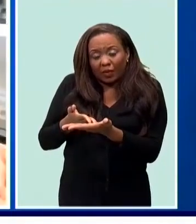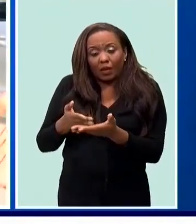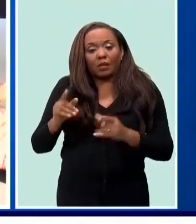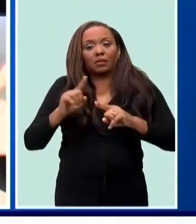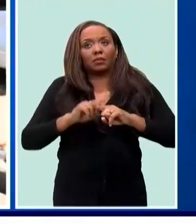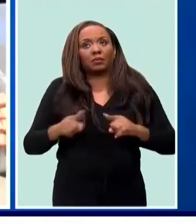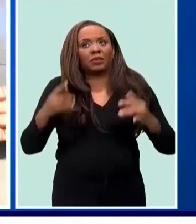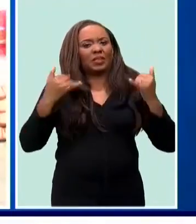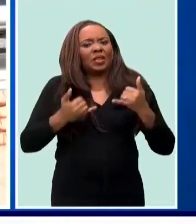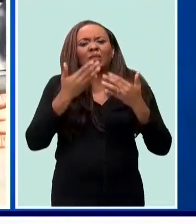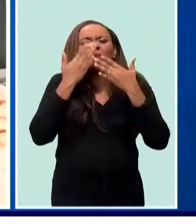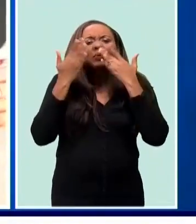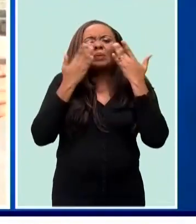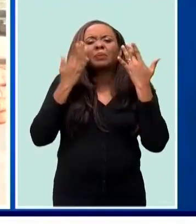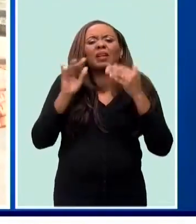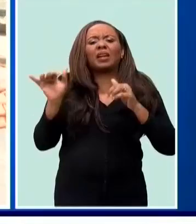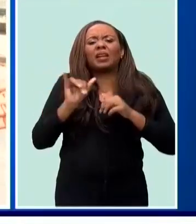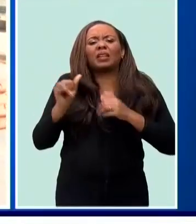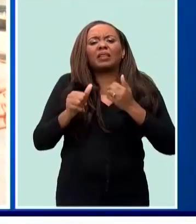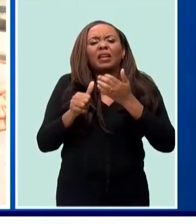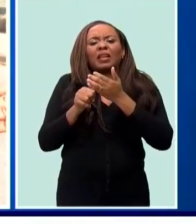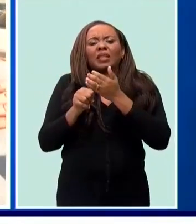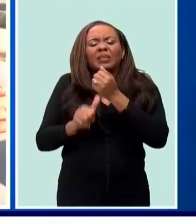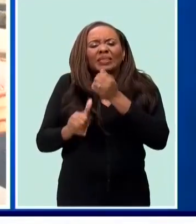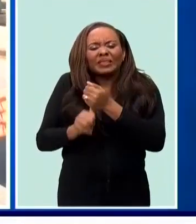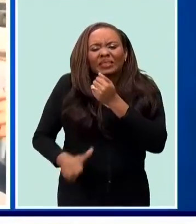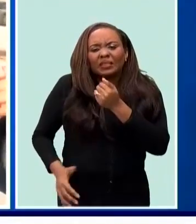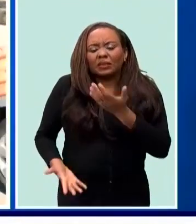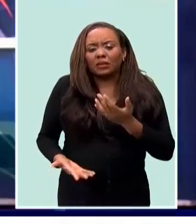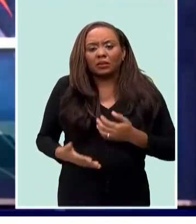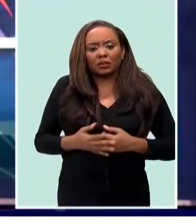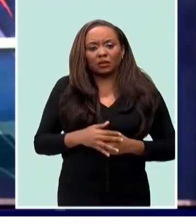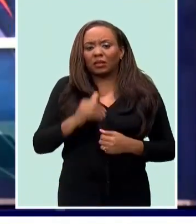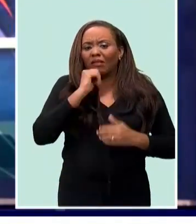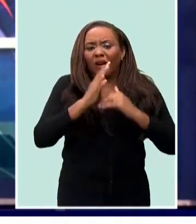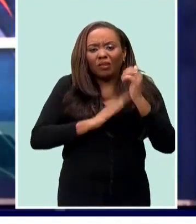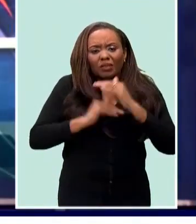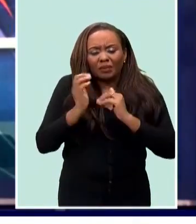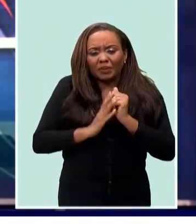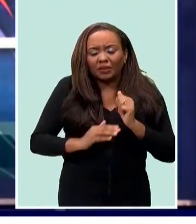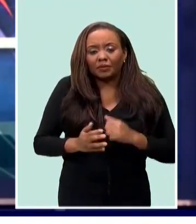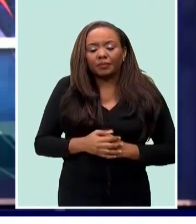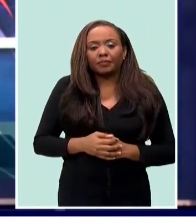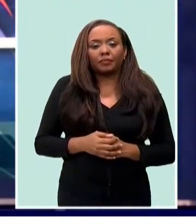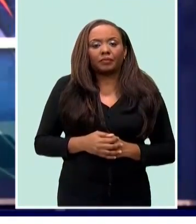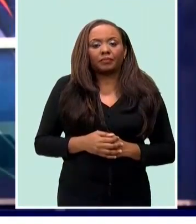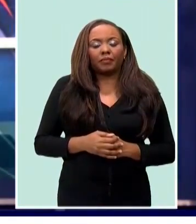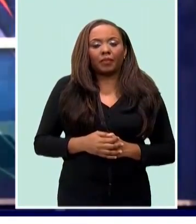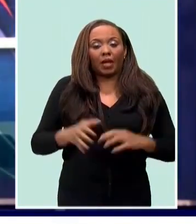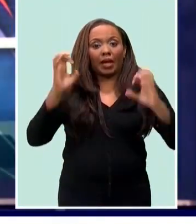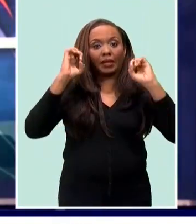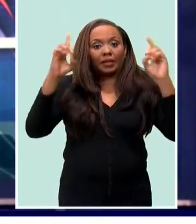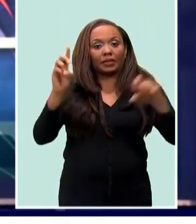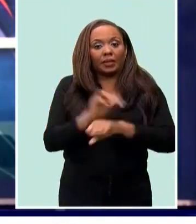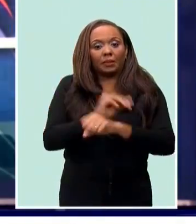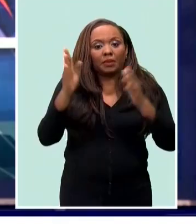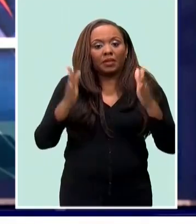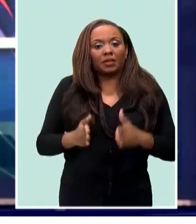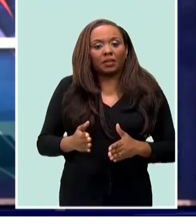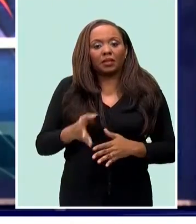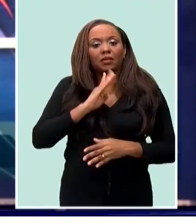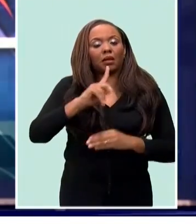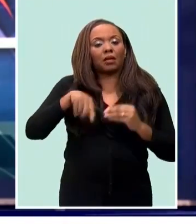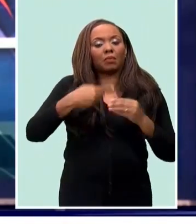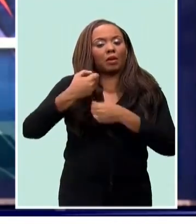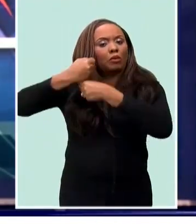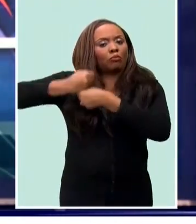it all, no smell like feces. This is not comfortable for our children. And Education Minister Santia Bradshaw has commented on